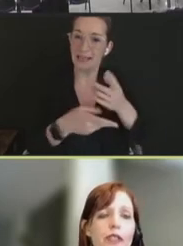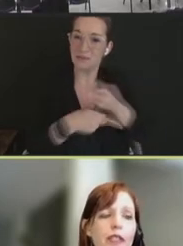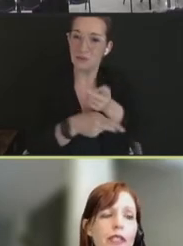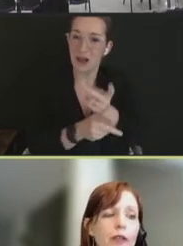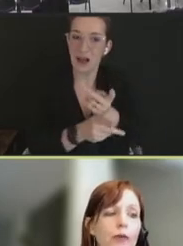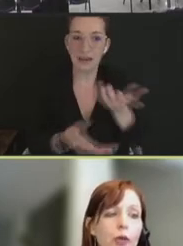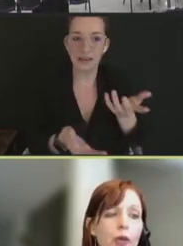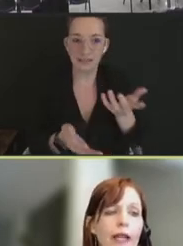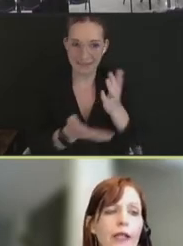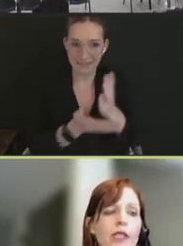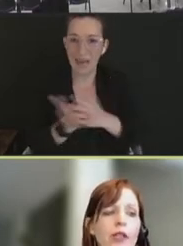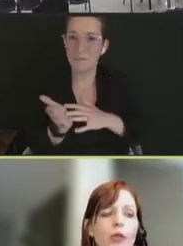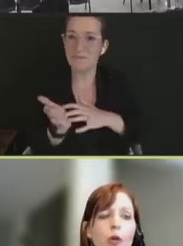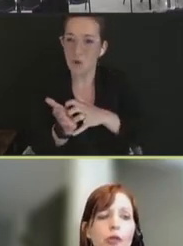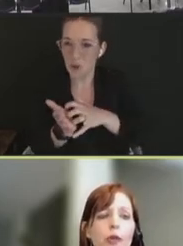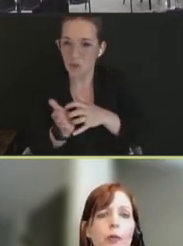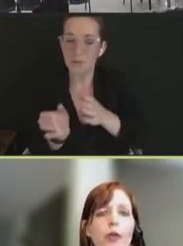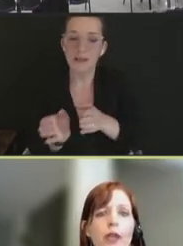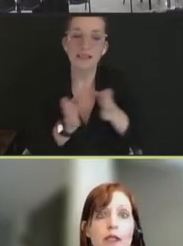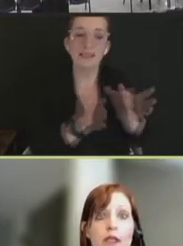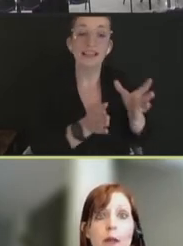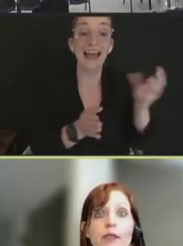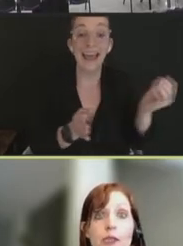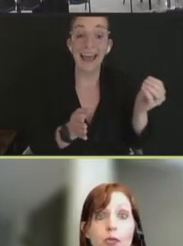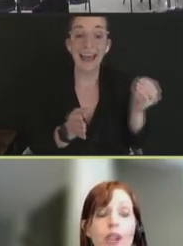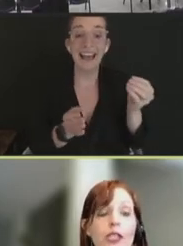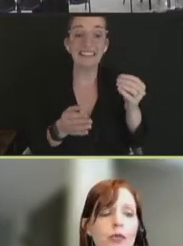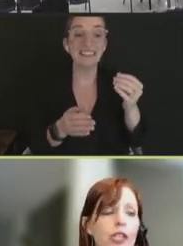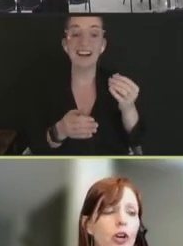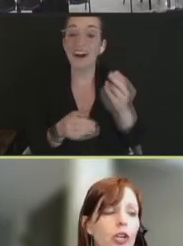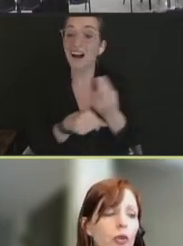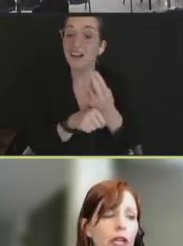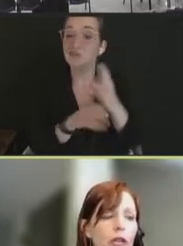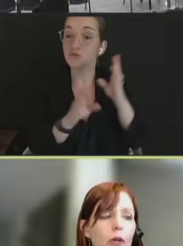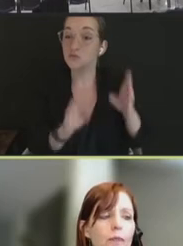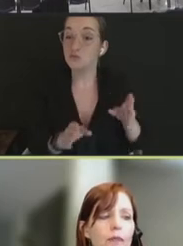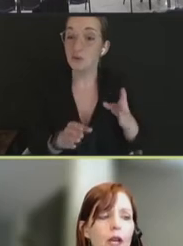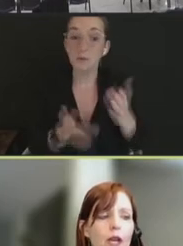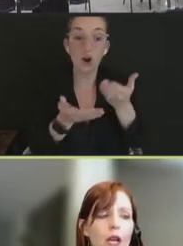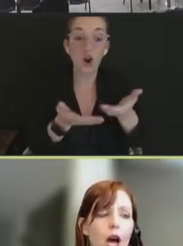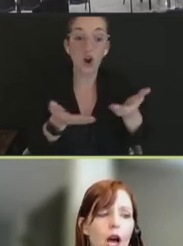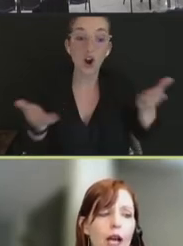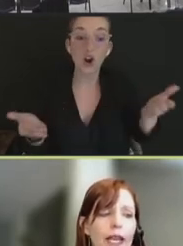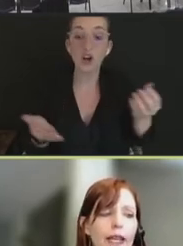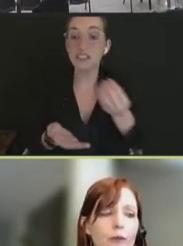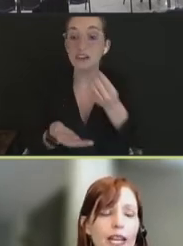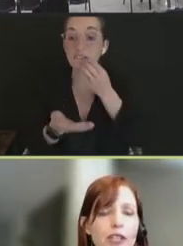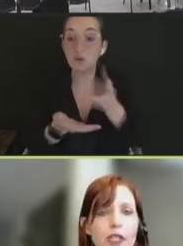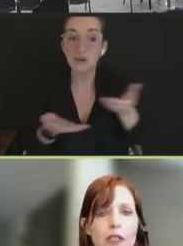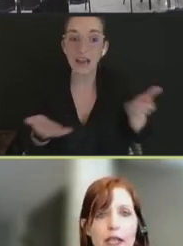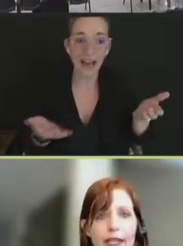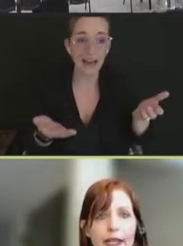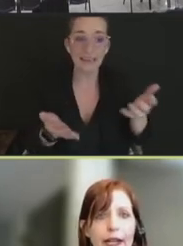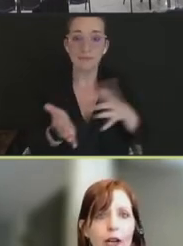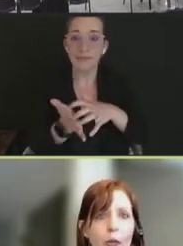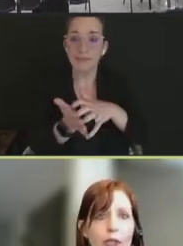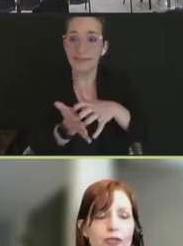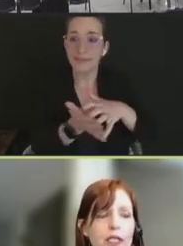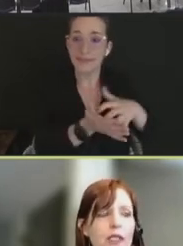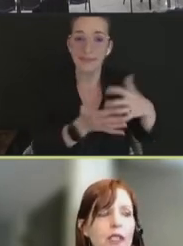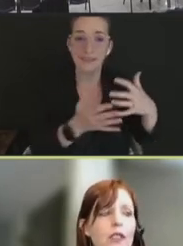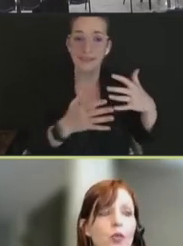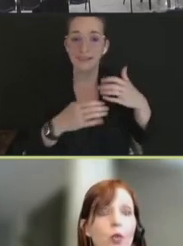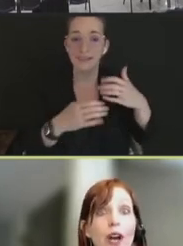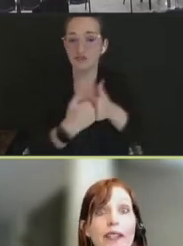goods and food items that are vulnerable. And some of these products really are critical. Innovations that can help